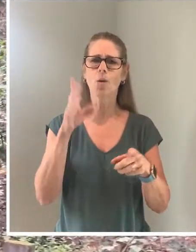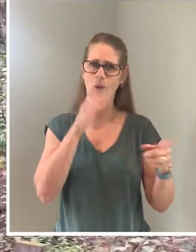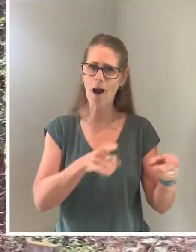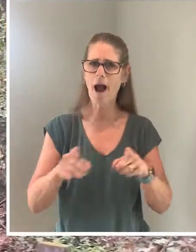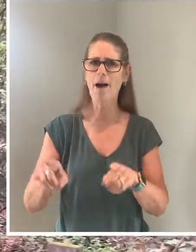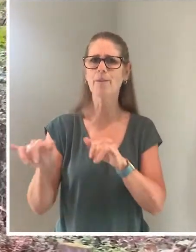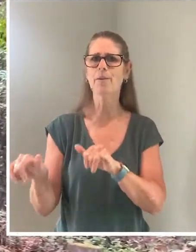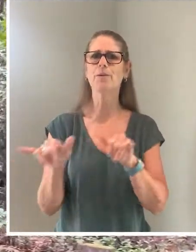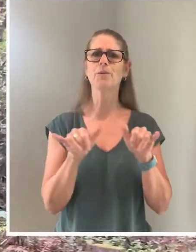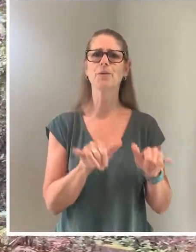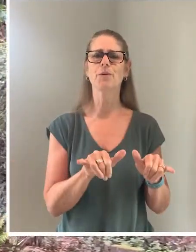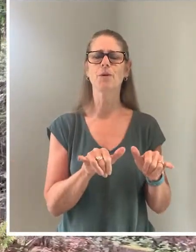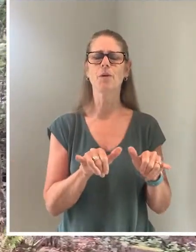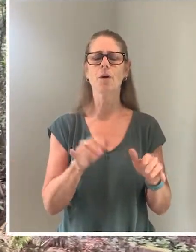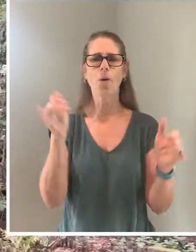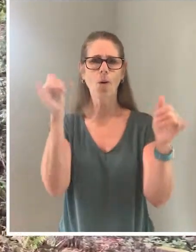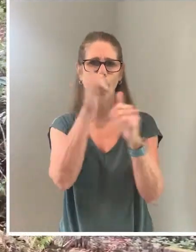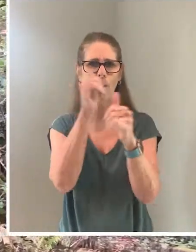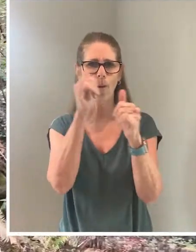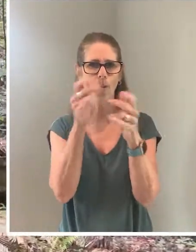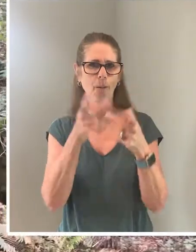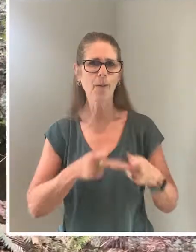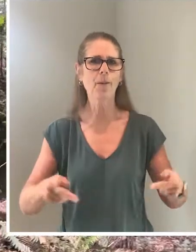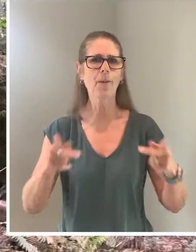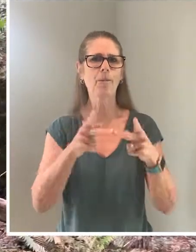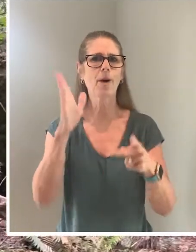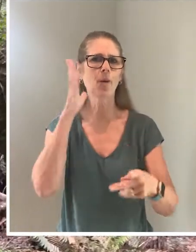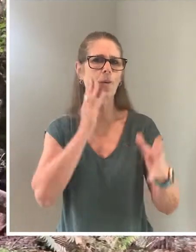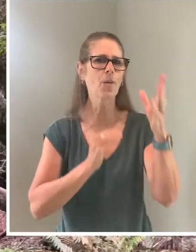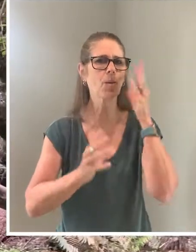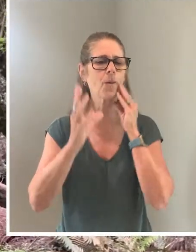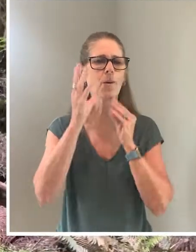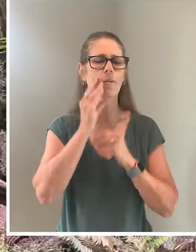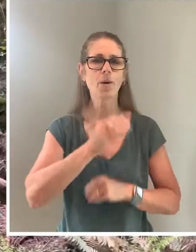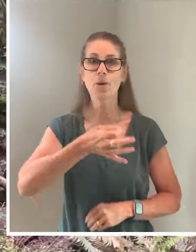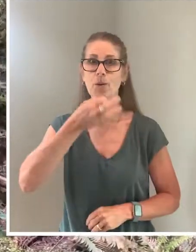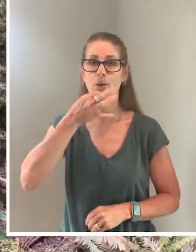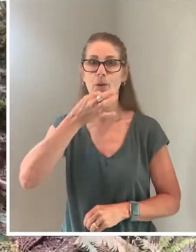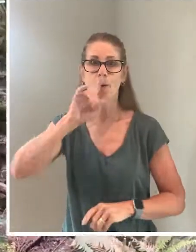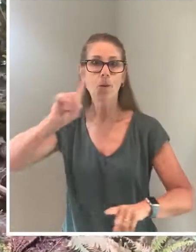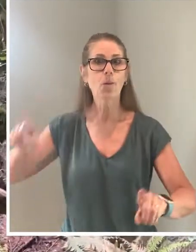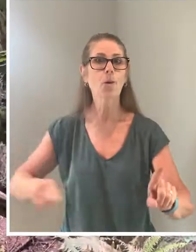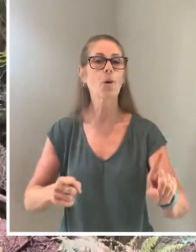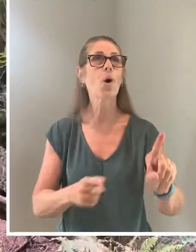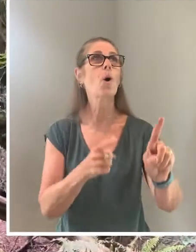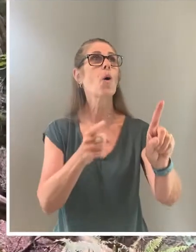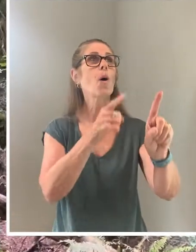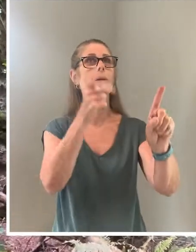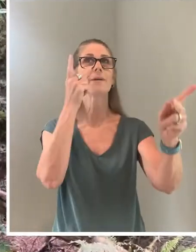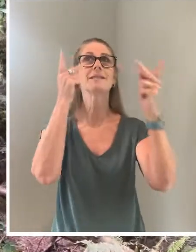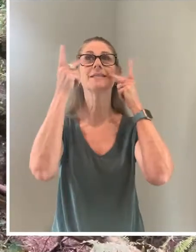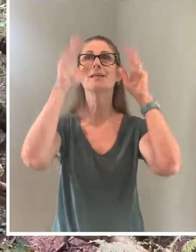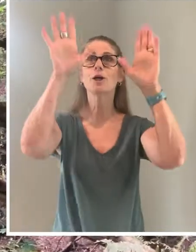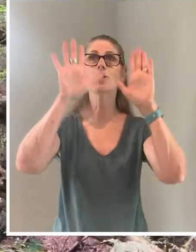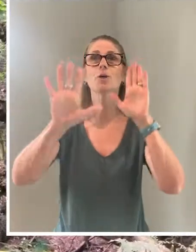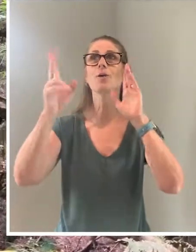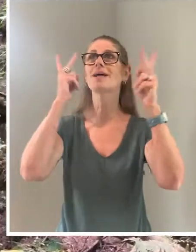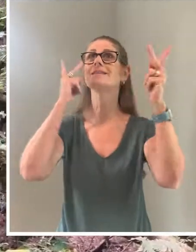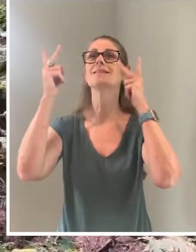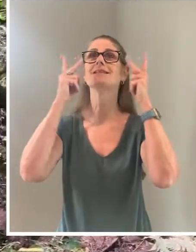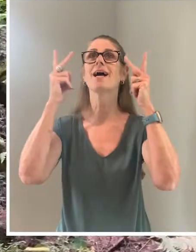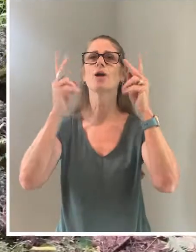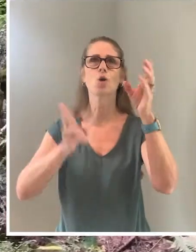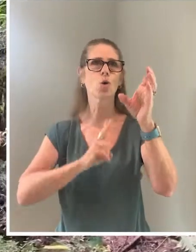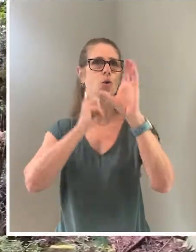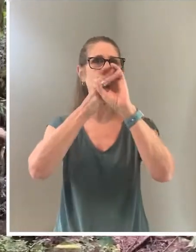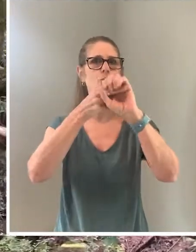places you'll go. You'll be on your way up. You'll be seeing great sights. You'll join the high flyers